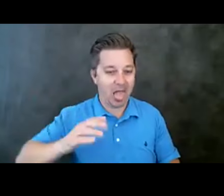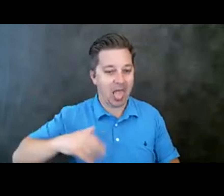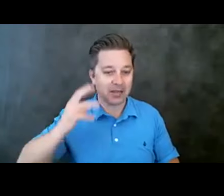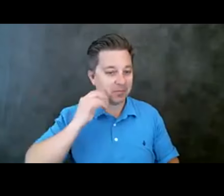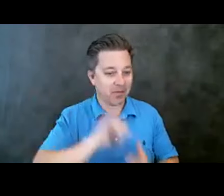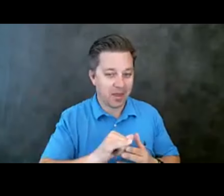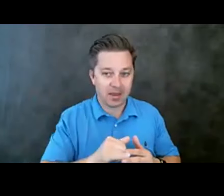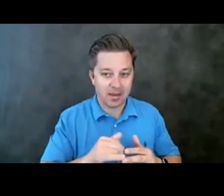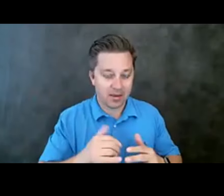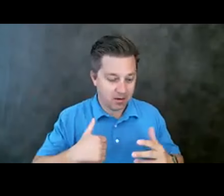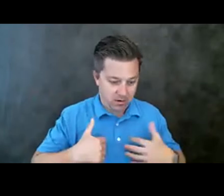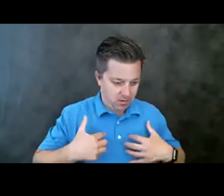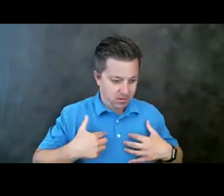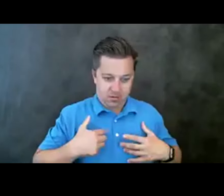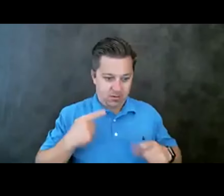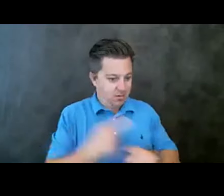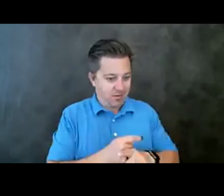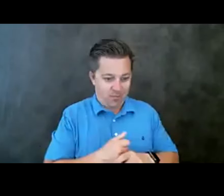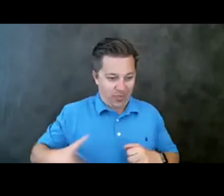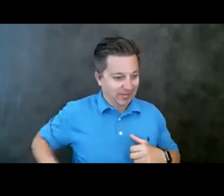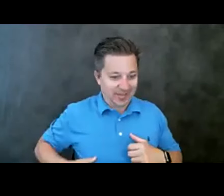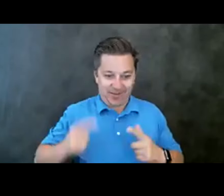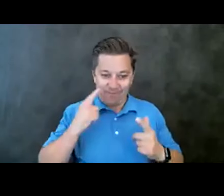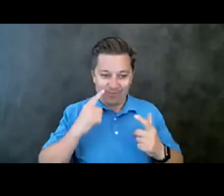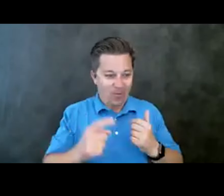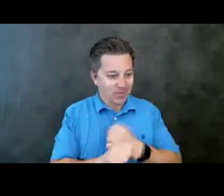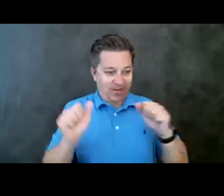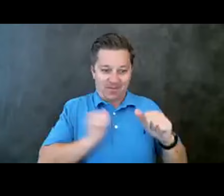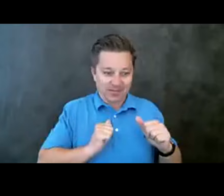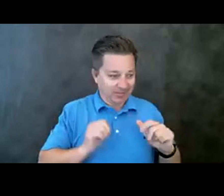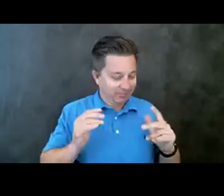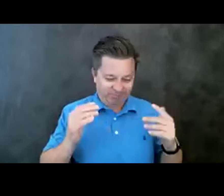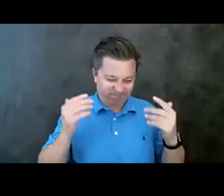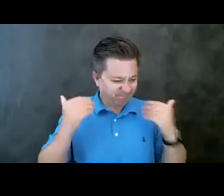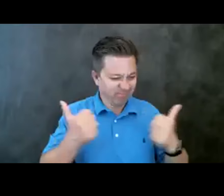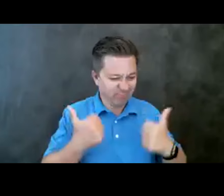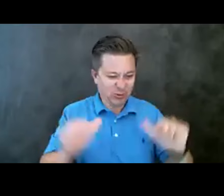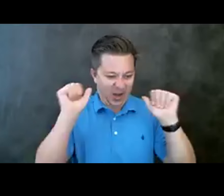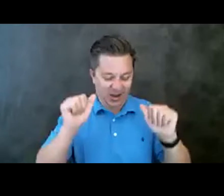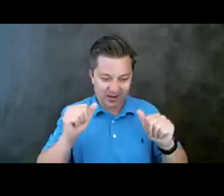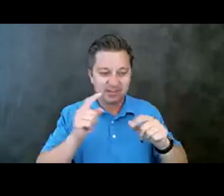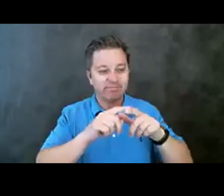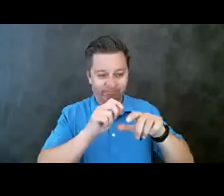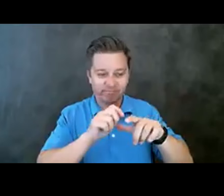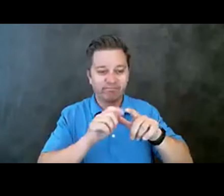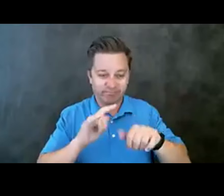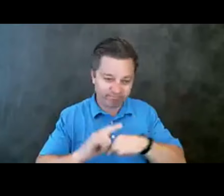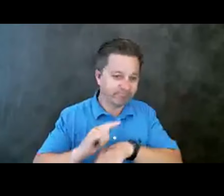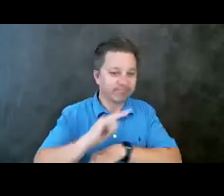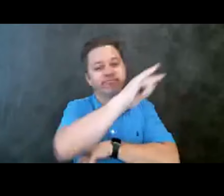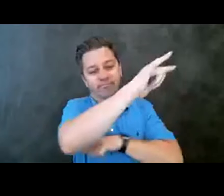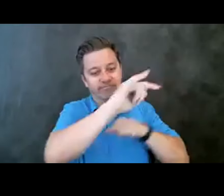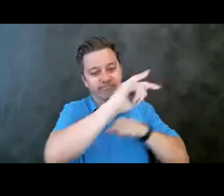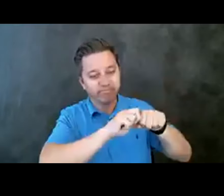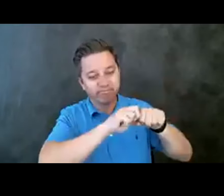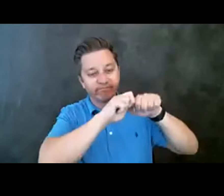instinct for self-preservation. We're going to jump out of a perfectly good airplane and risk our lives to go skydiving. Now, let's say I come back with that bus